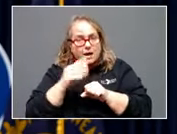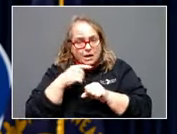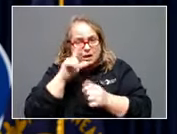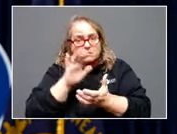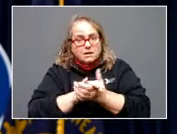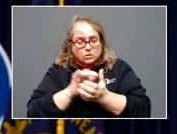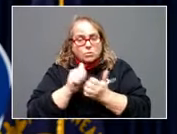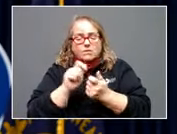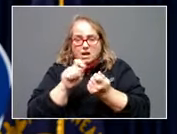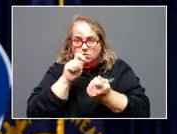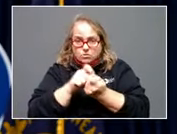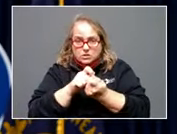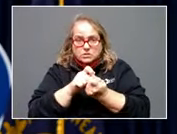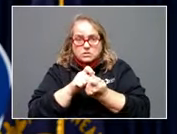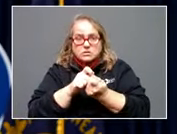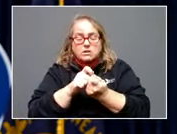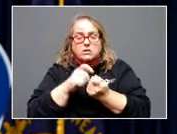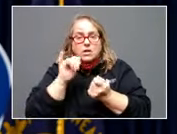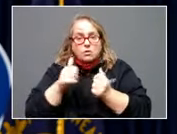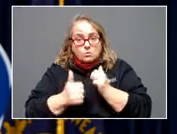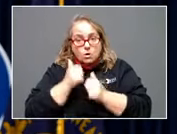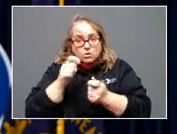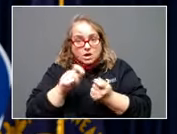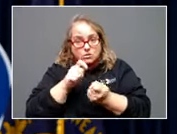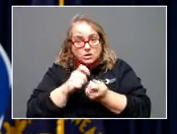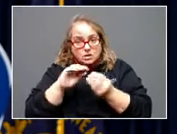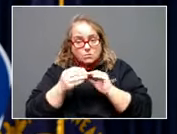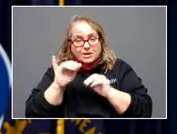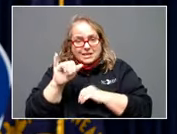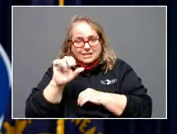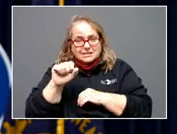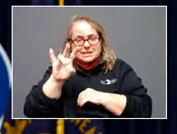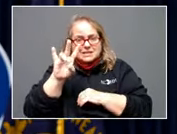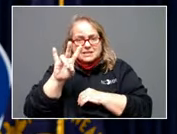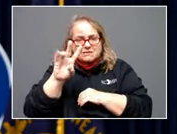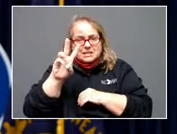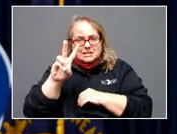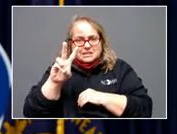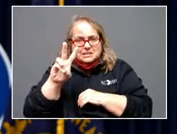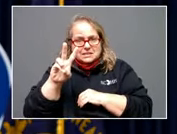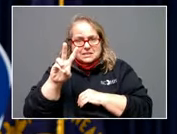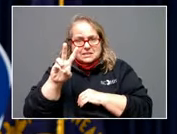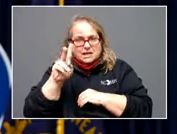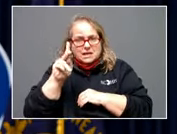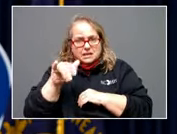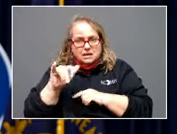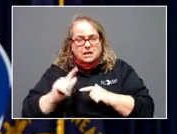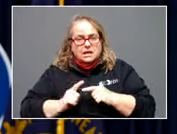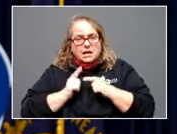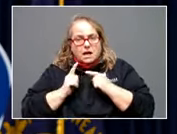accuracy, that the most accurate number is 76 Kentucky lives lost.